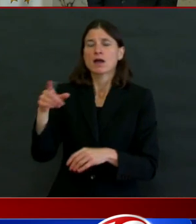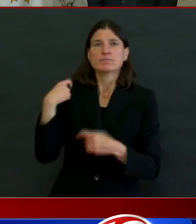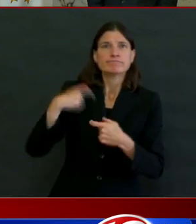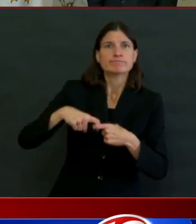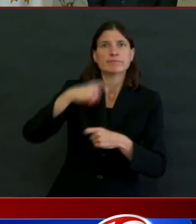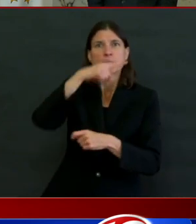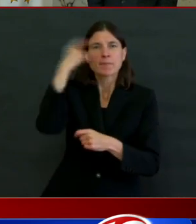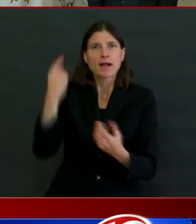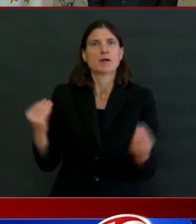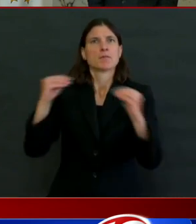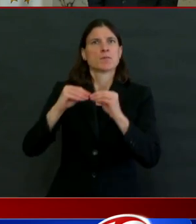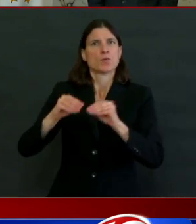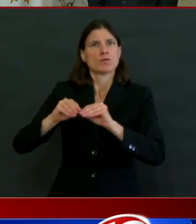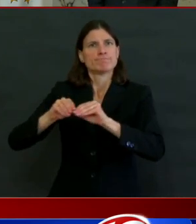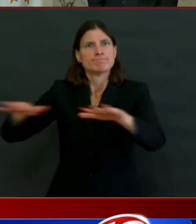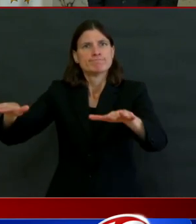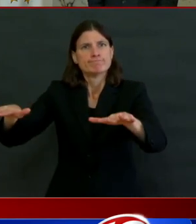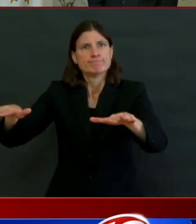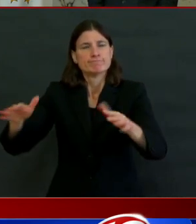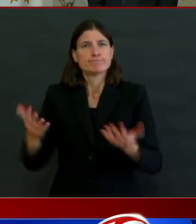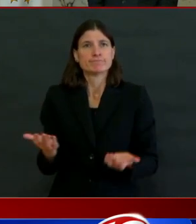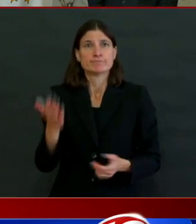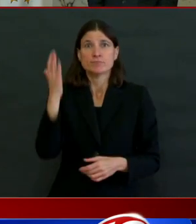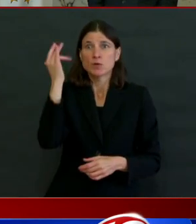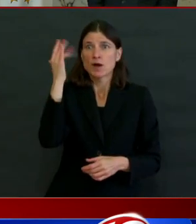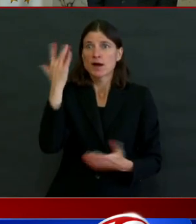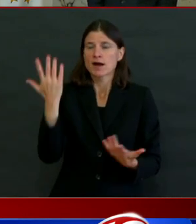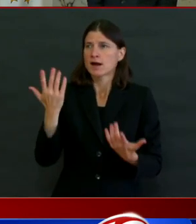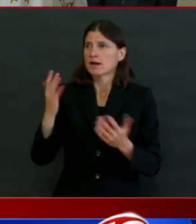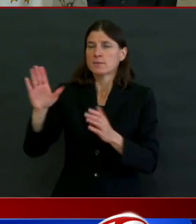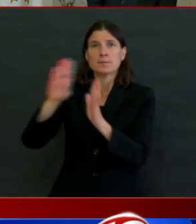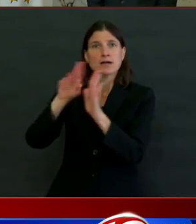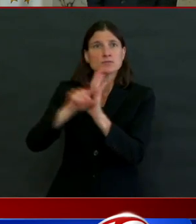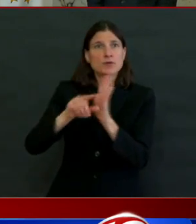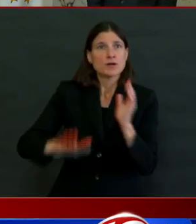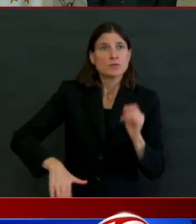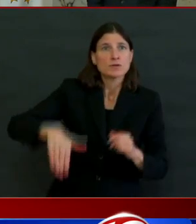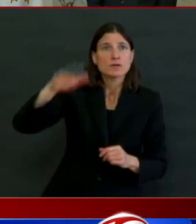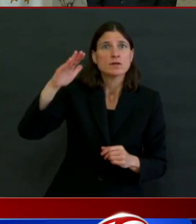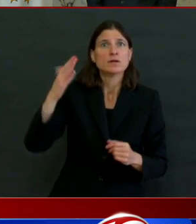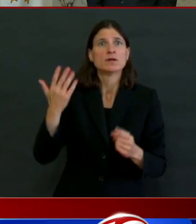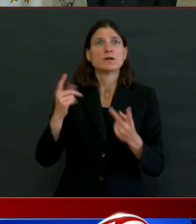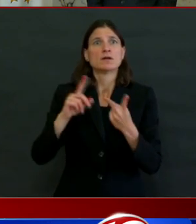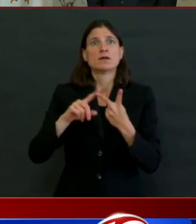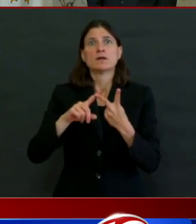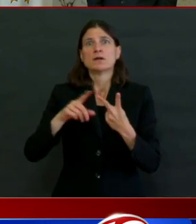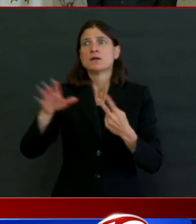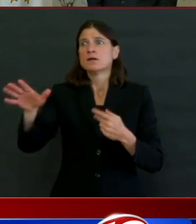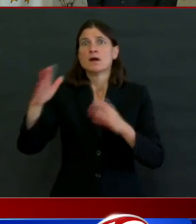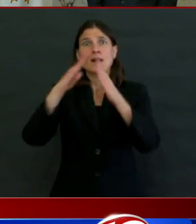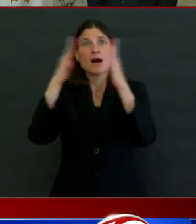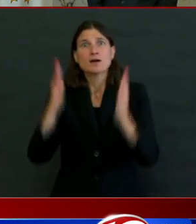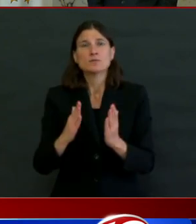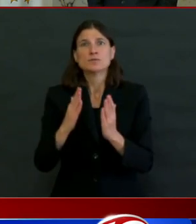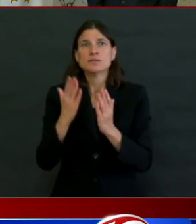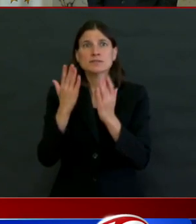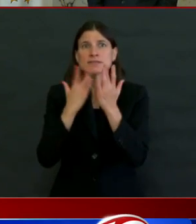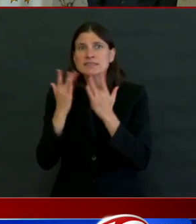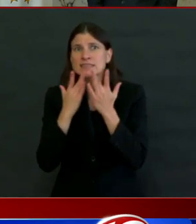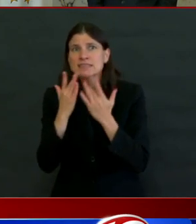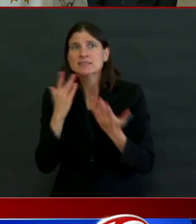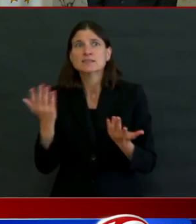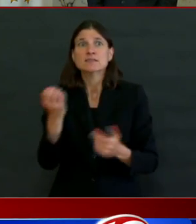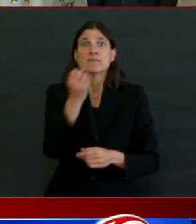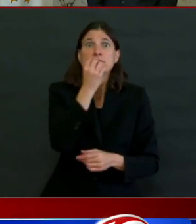of housing supports, in quality of access to fresh fruits and vegetables, safe streets to walk